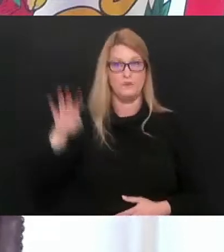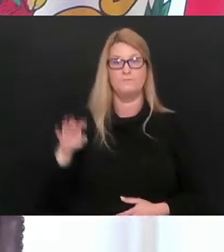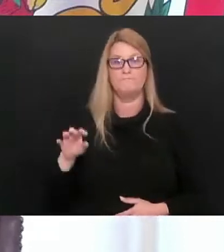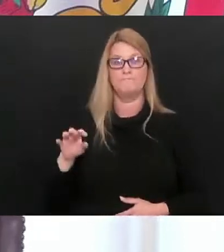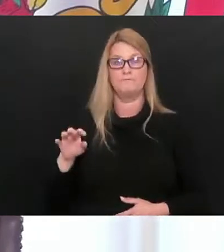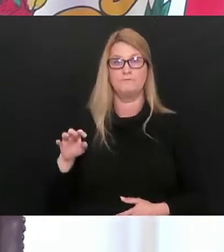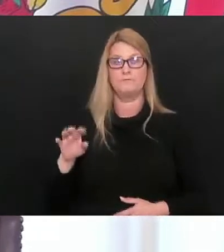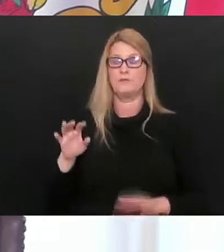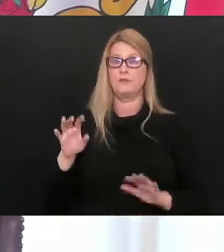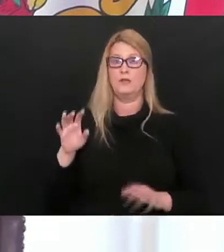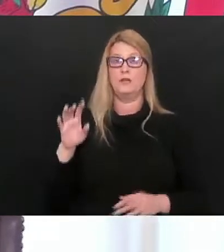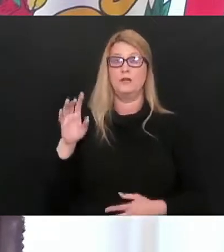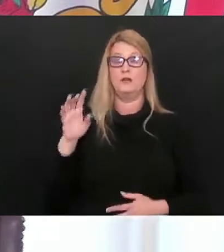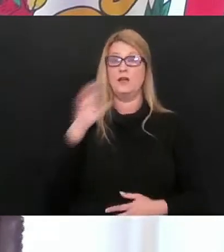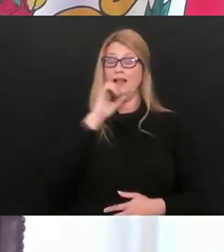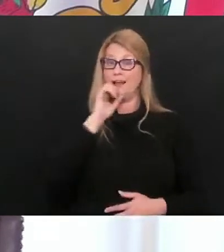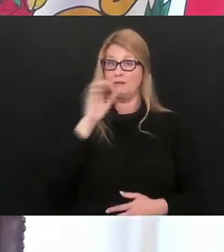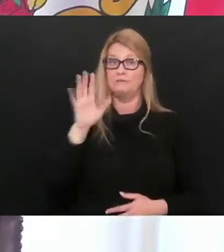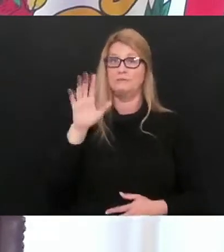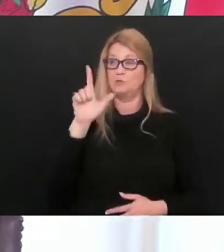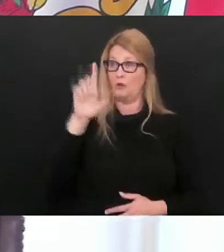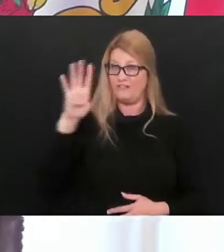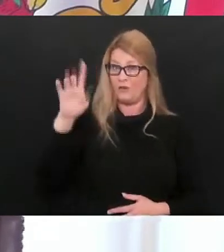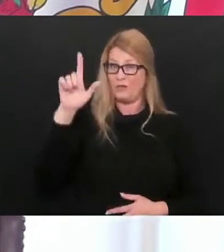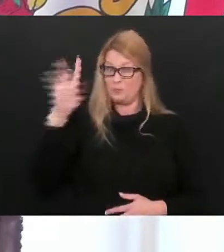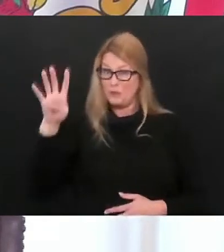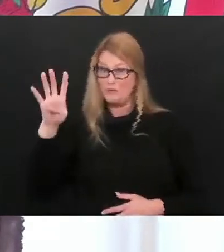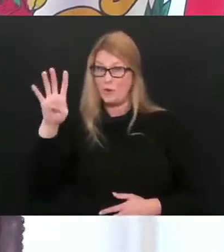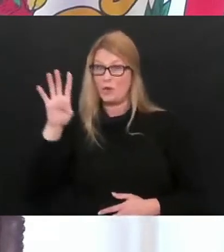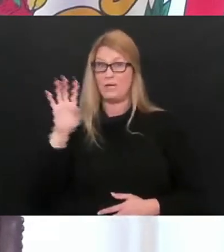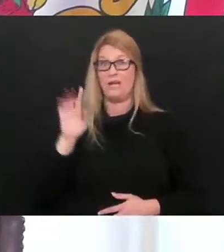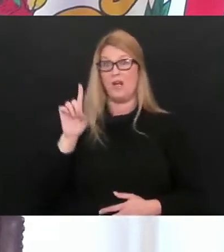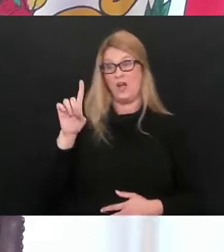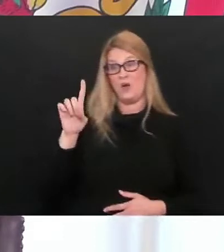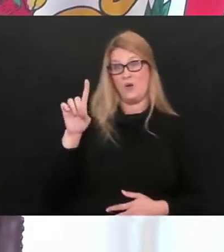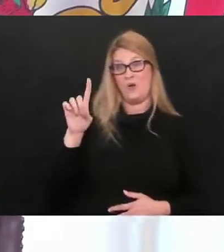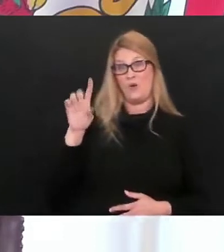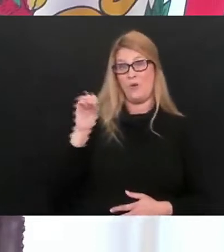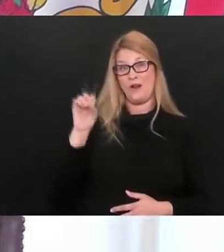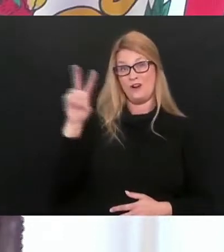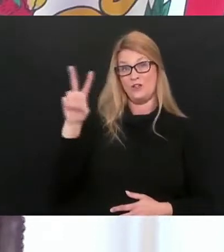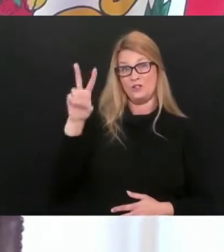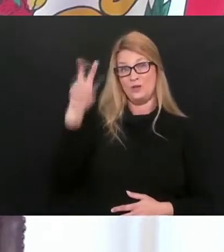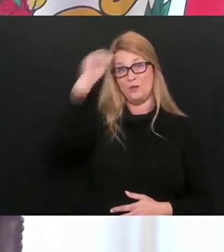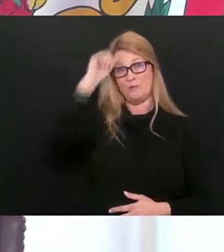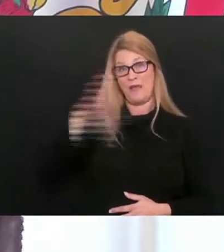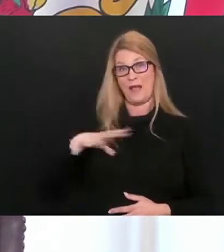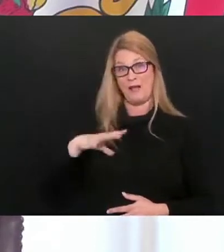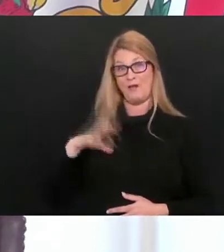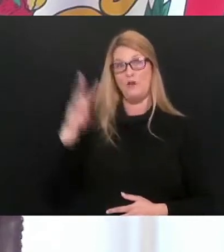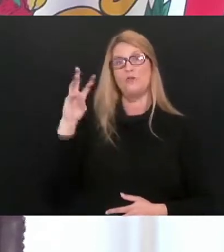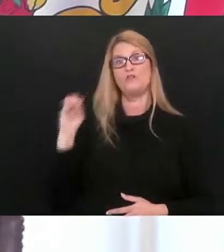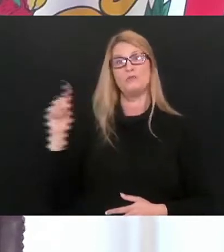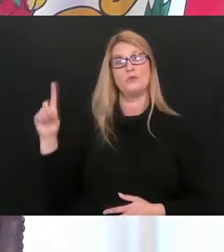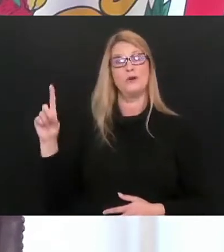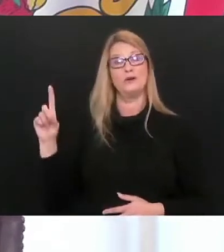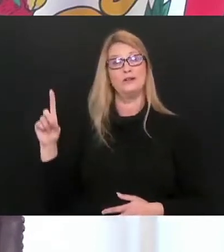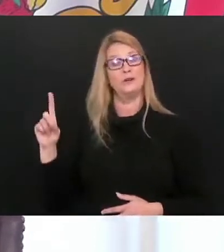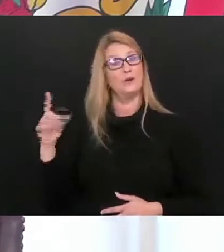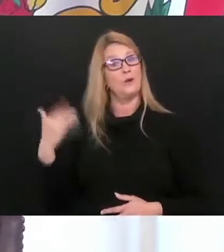oh my goodness. Our 2,424th death is a 102-year-old male from Wood County.